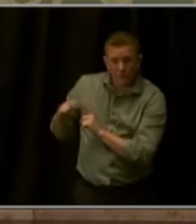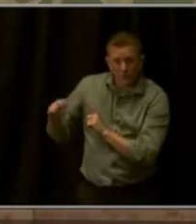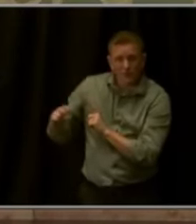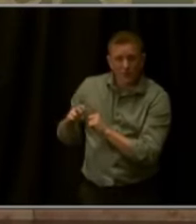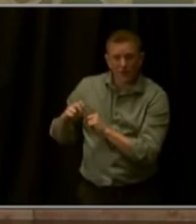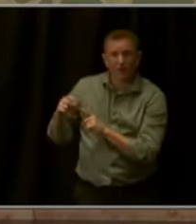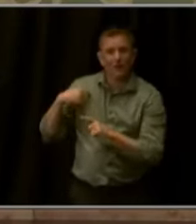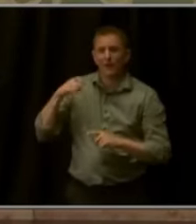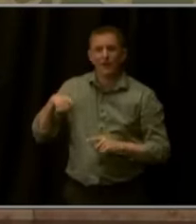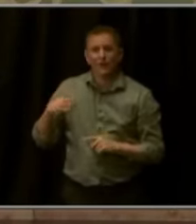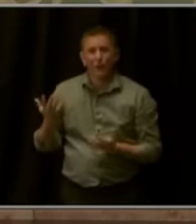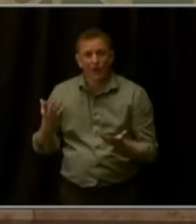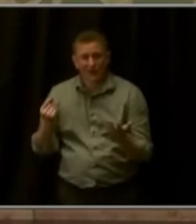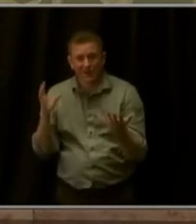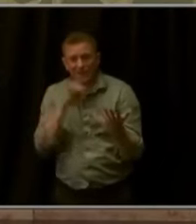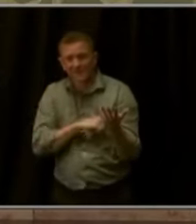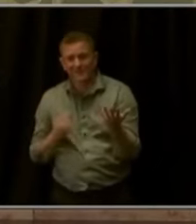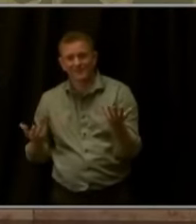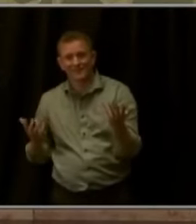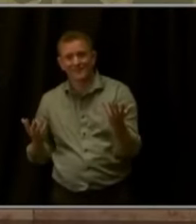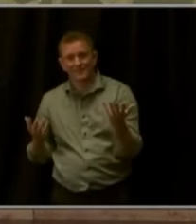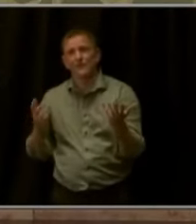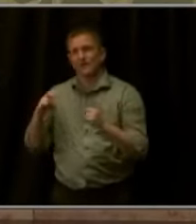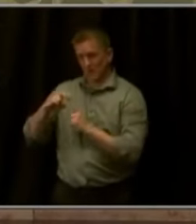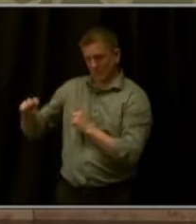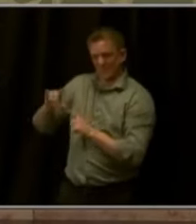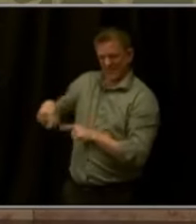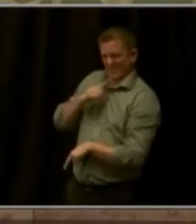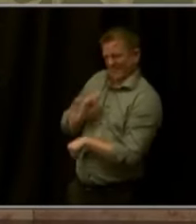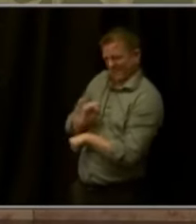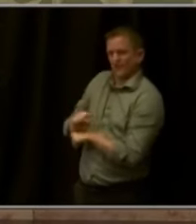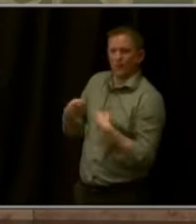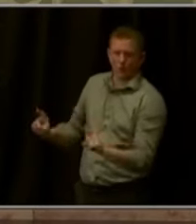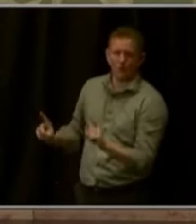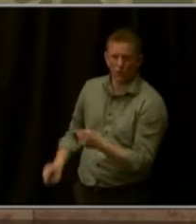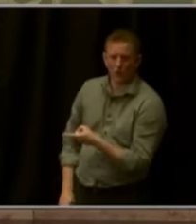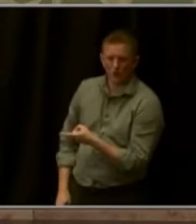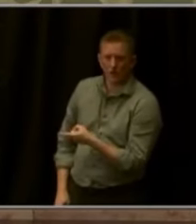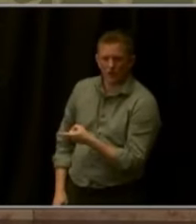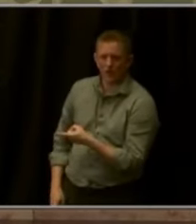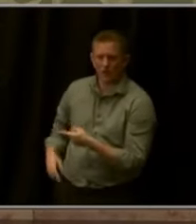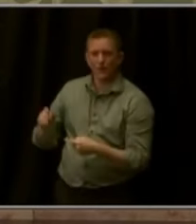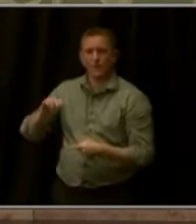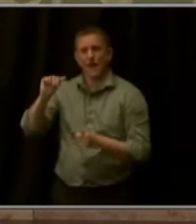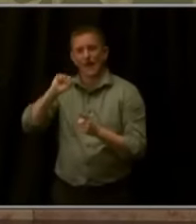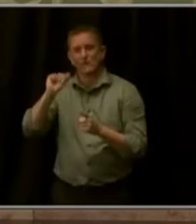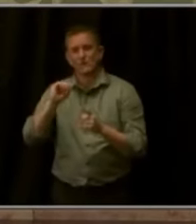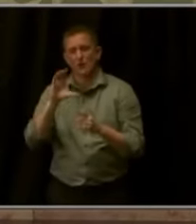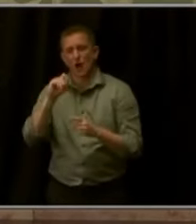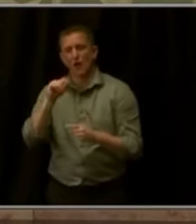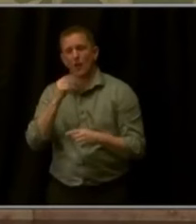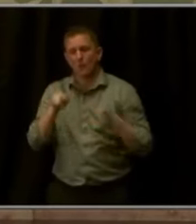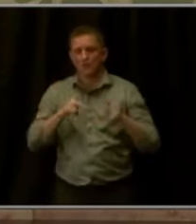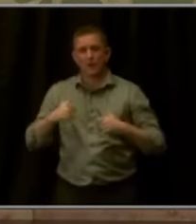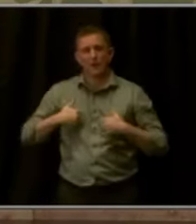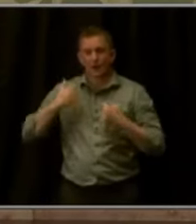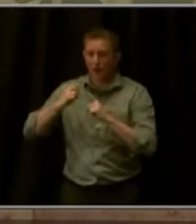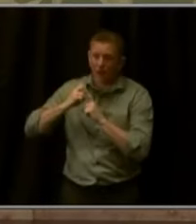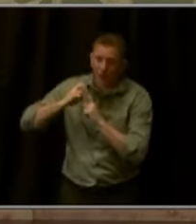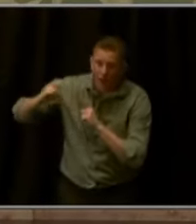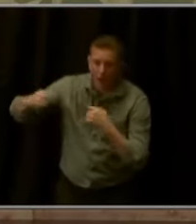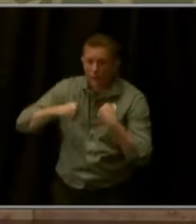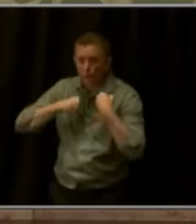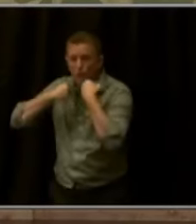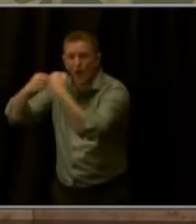transit that works better. The distance the average Coloradan drives per year has increased by more than 20 percent over the past few decades, and